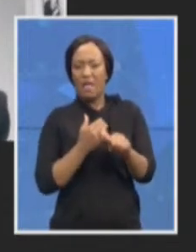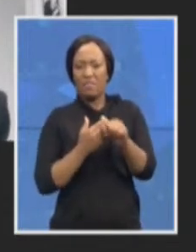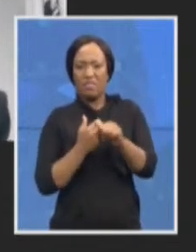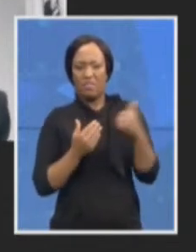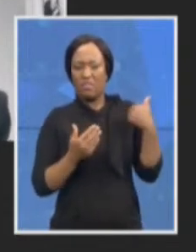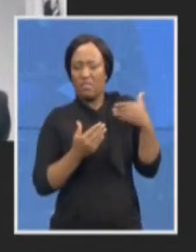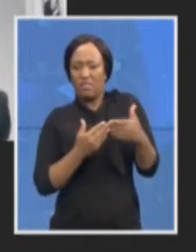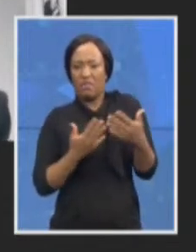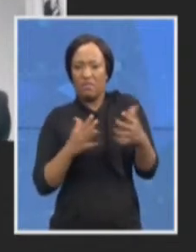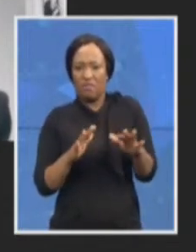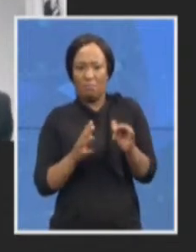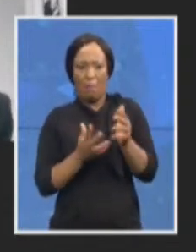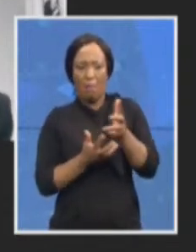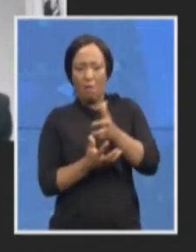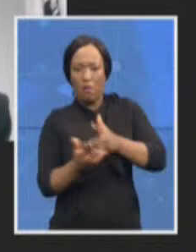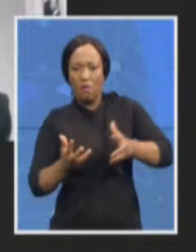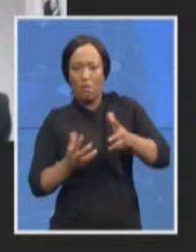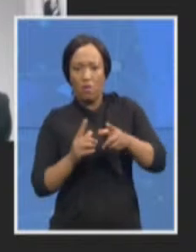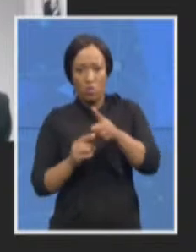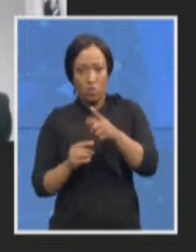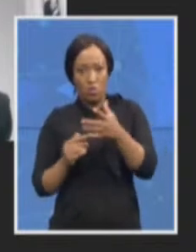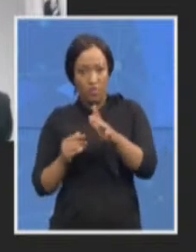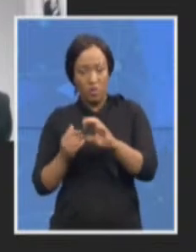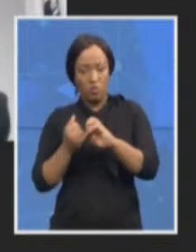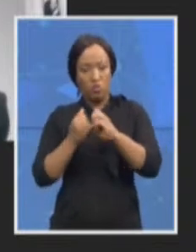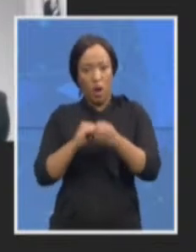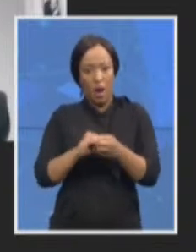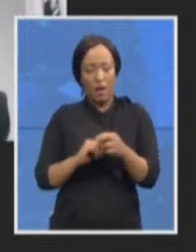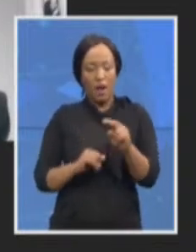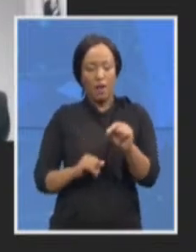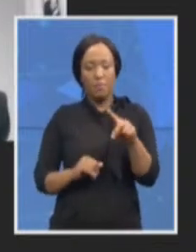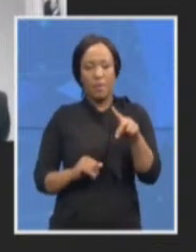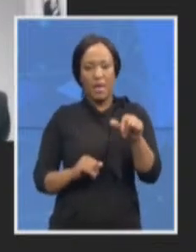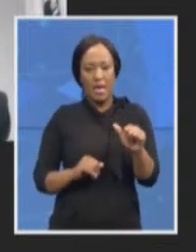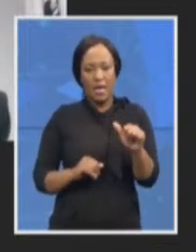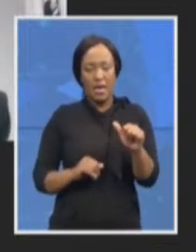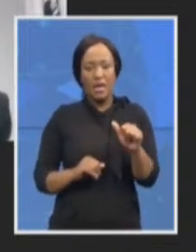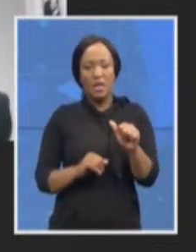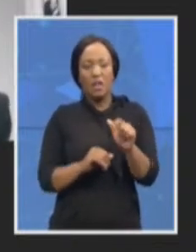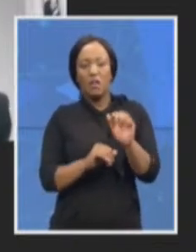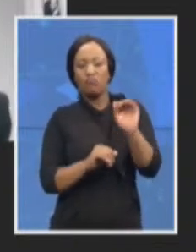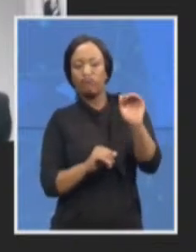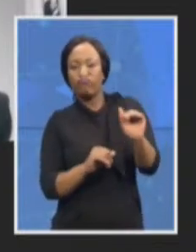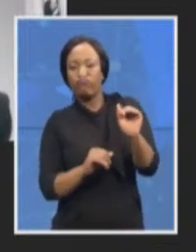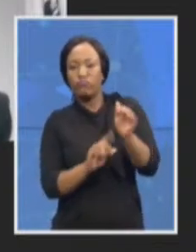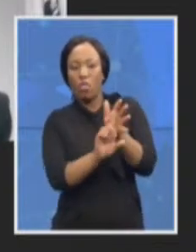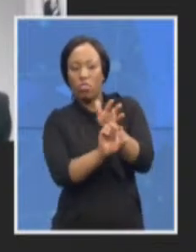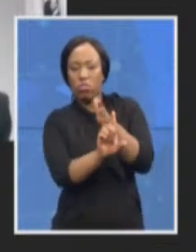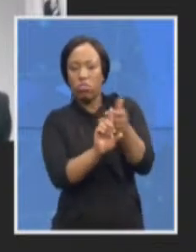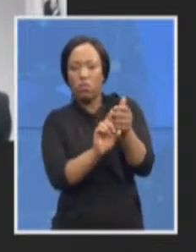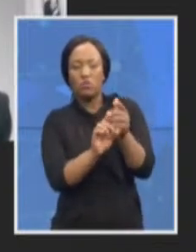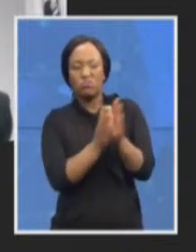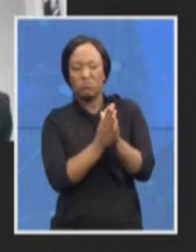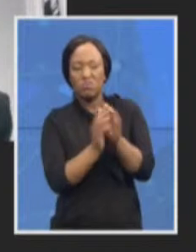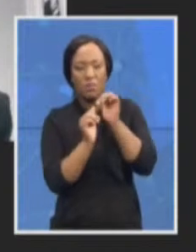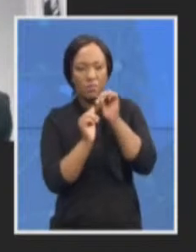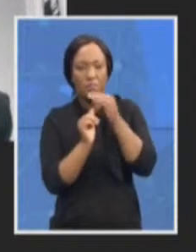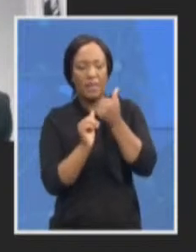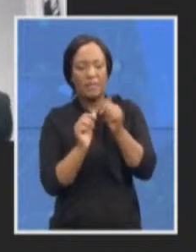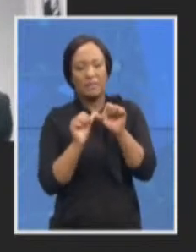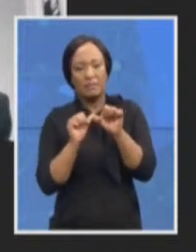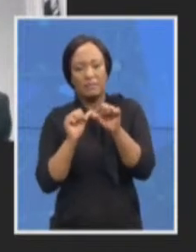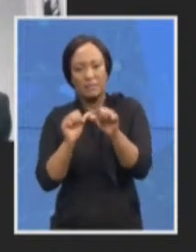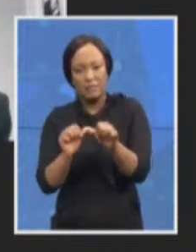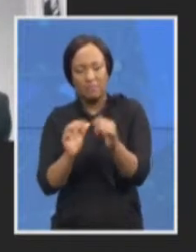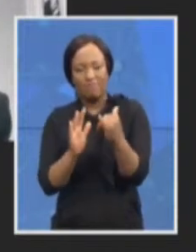or the NPA to persuade Advocate Kronia to stay, given that, you know, we know that people, leadership,